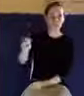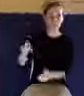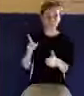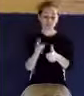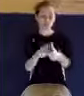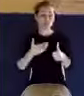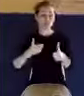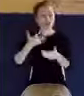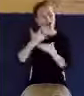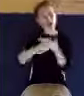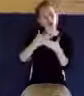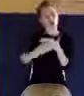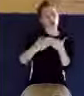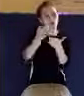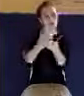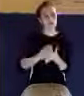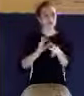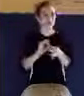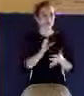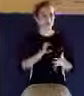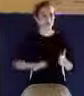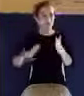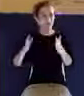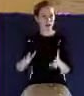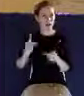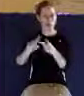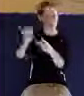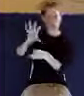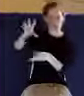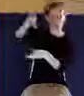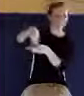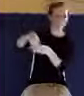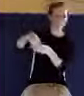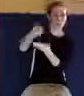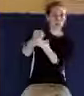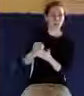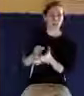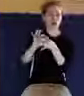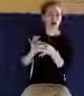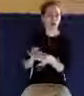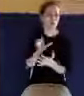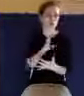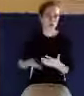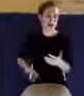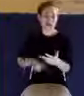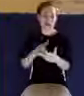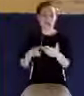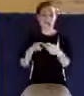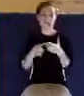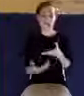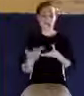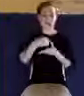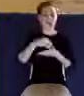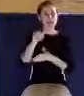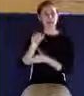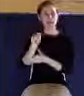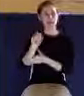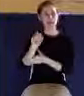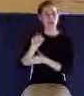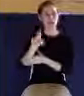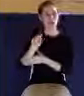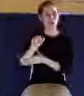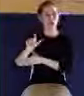evidence of the saint. There is the eternal evidence of the Son. Number three, there's what I call the internal evidence of the